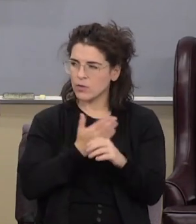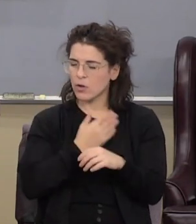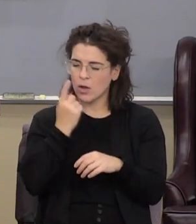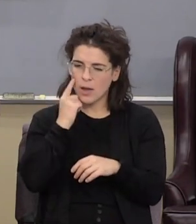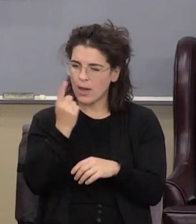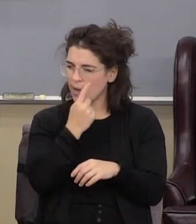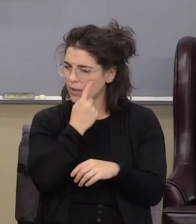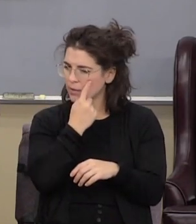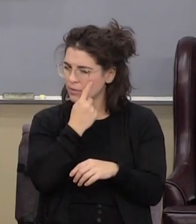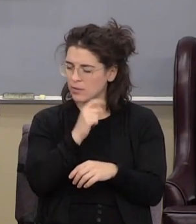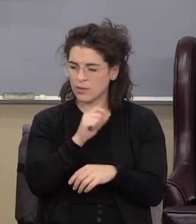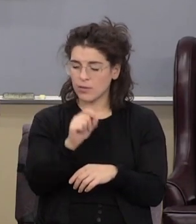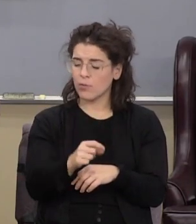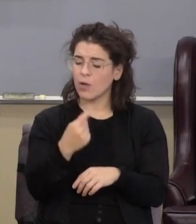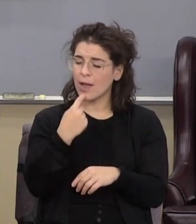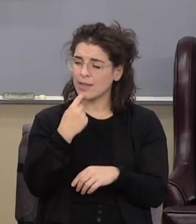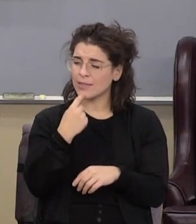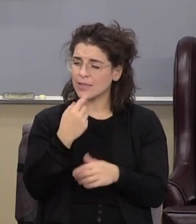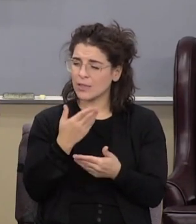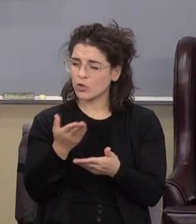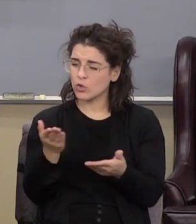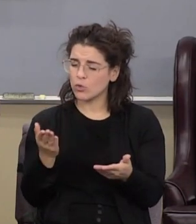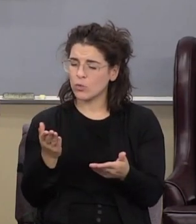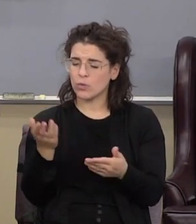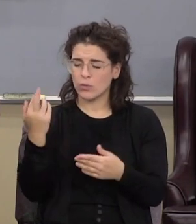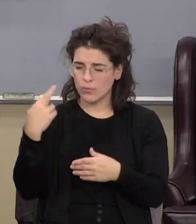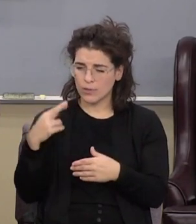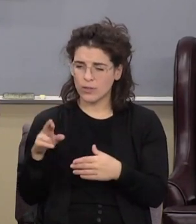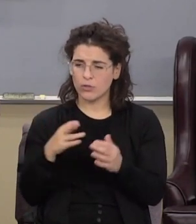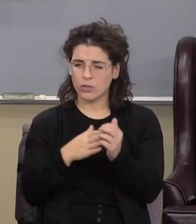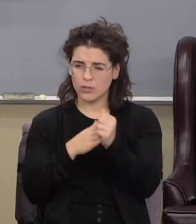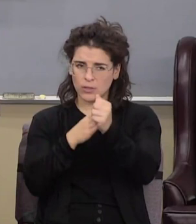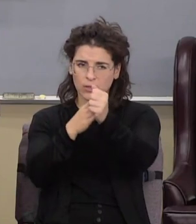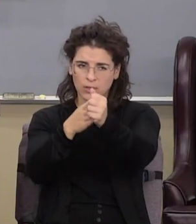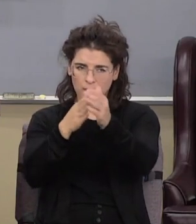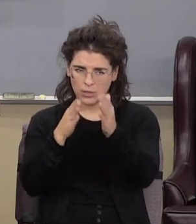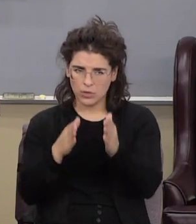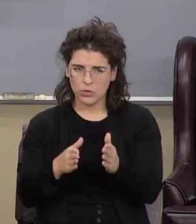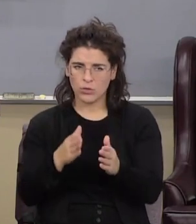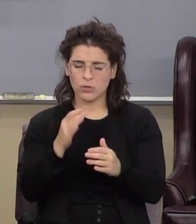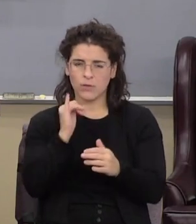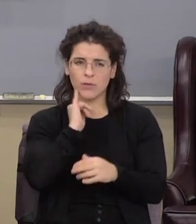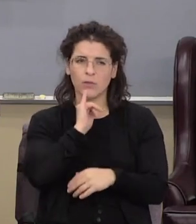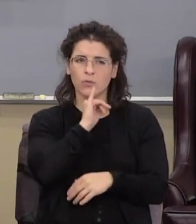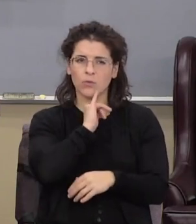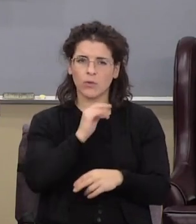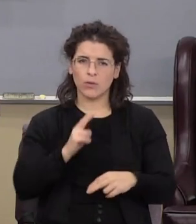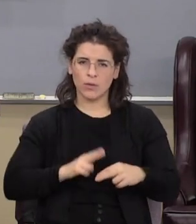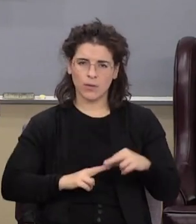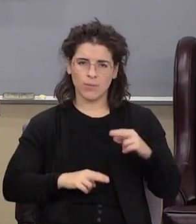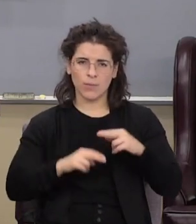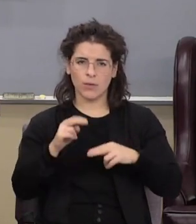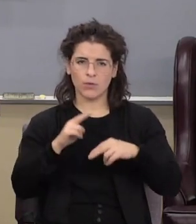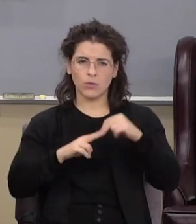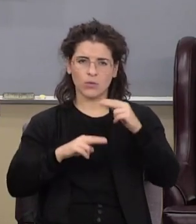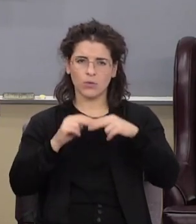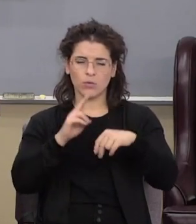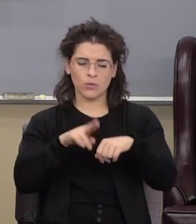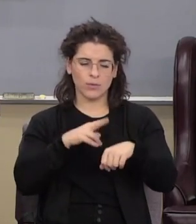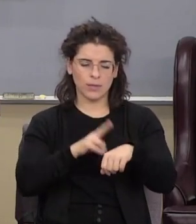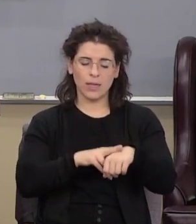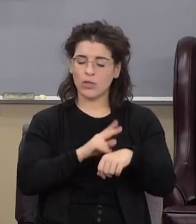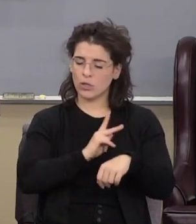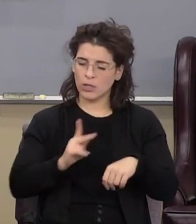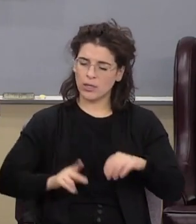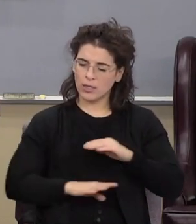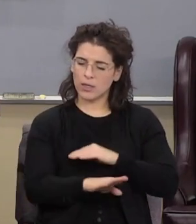therefore I say unto you the religious leaders of Israel the builders of the nation the kingdom of God shall be taken